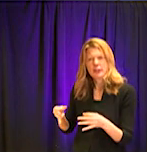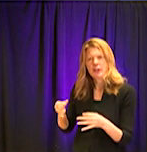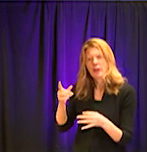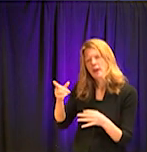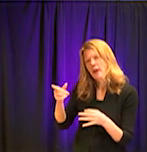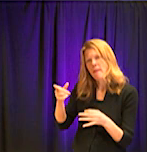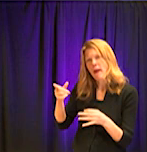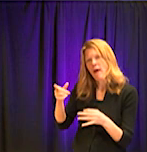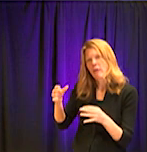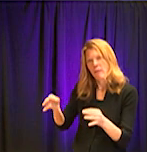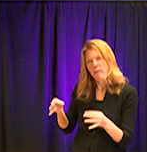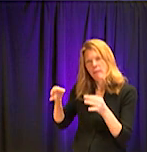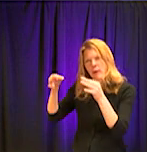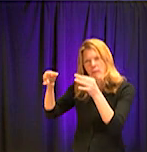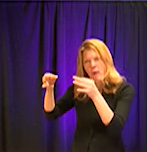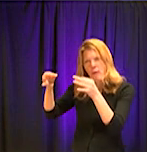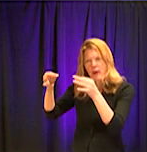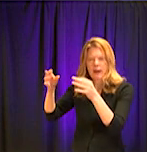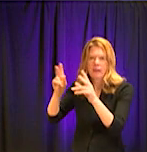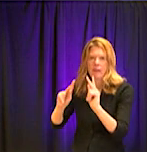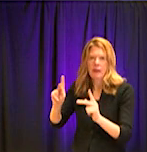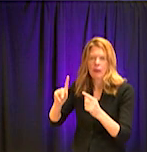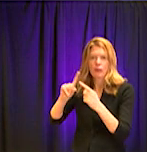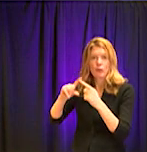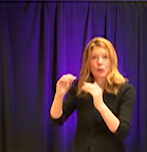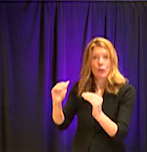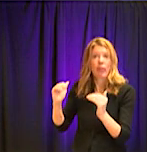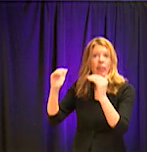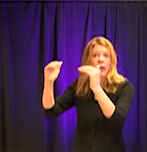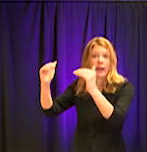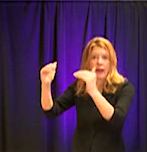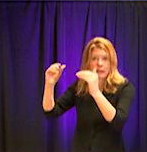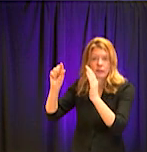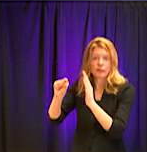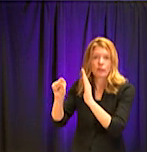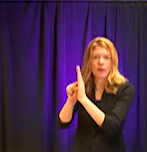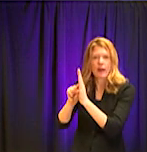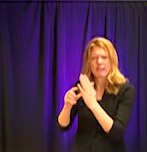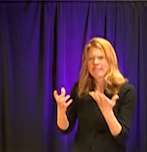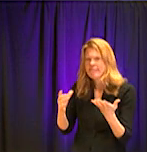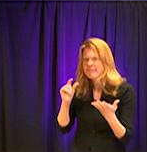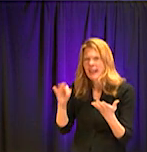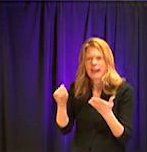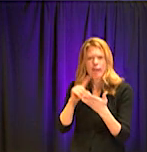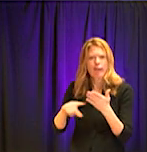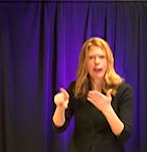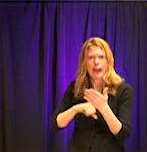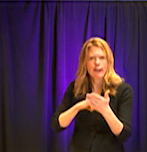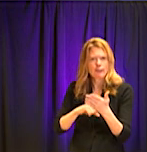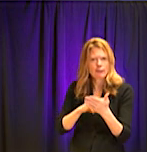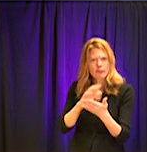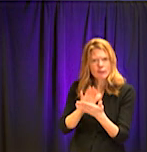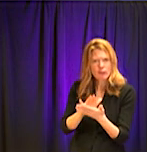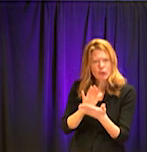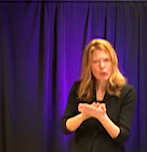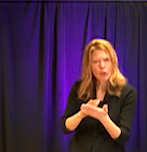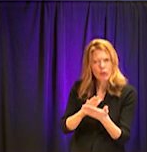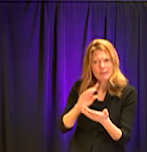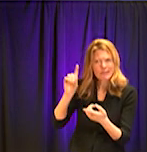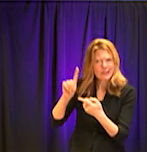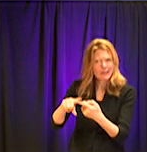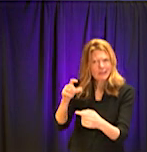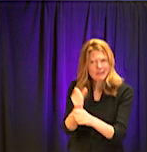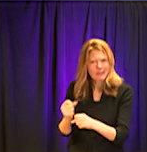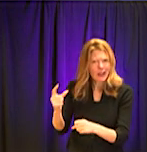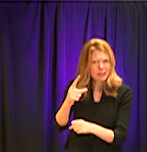seeing how if you have to cancel school for the rest of the, uh, calendar school year, uh, how do you make that decision?